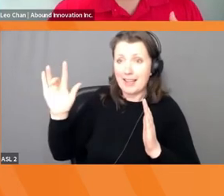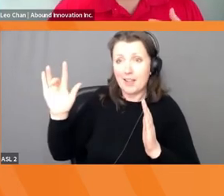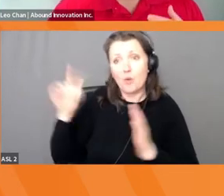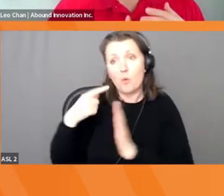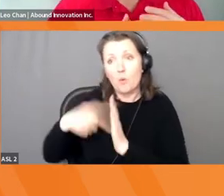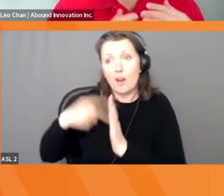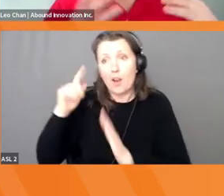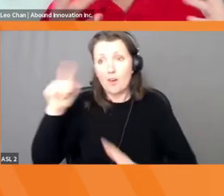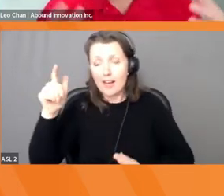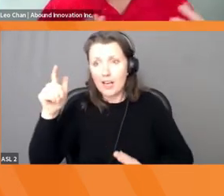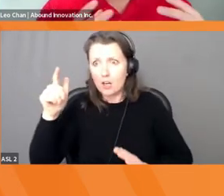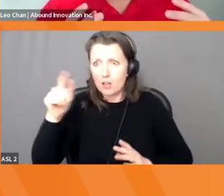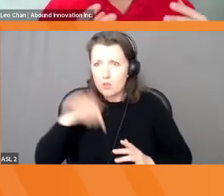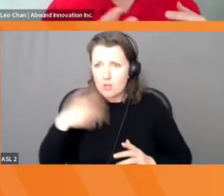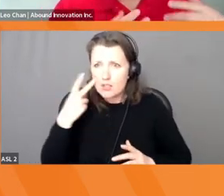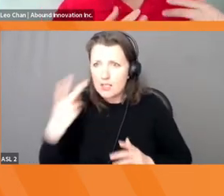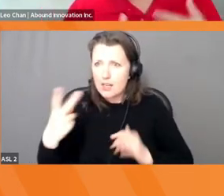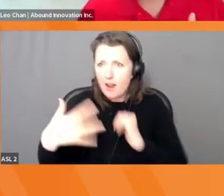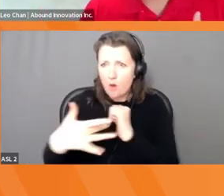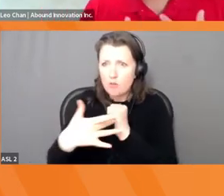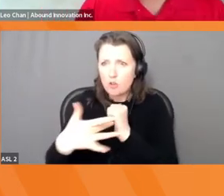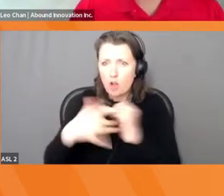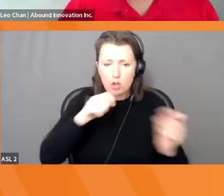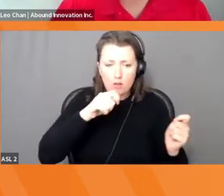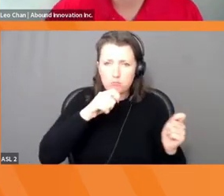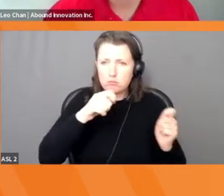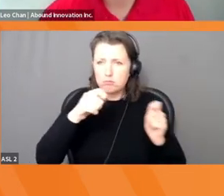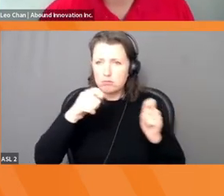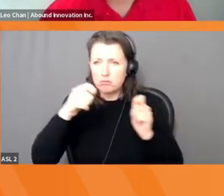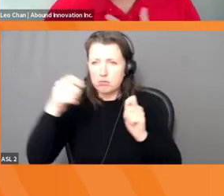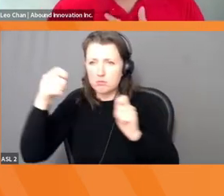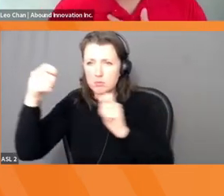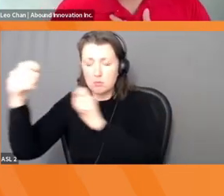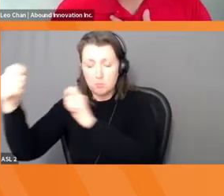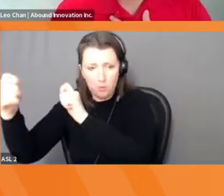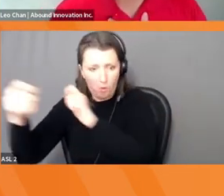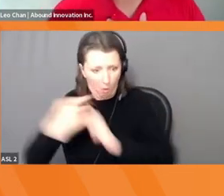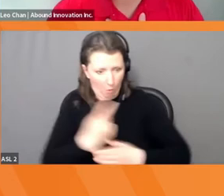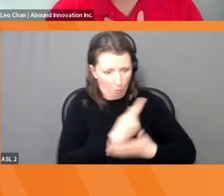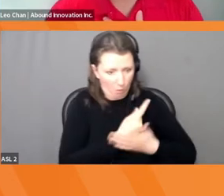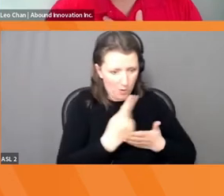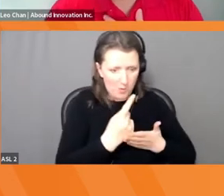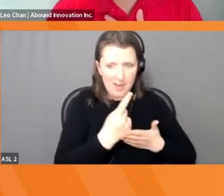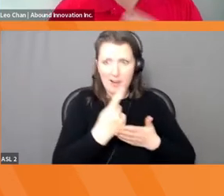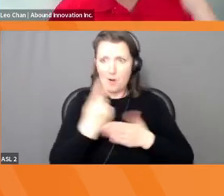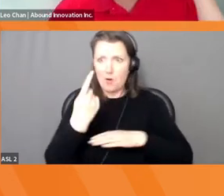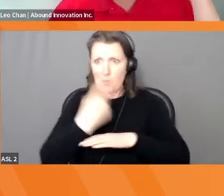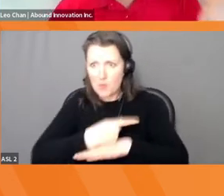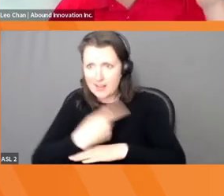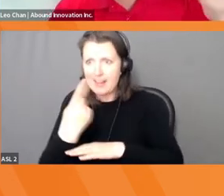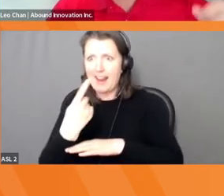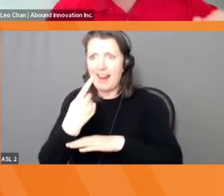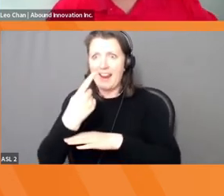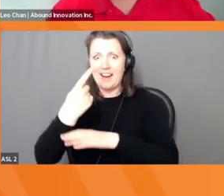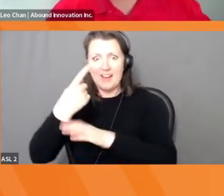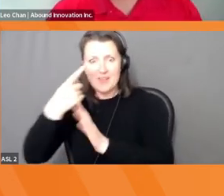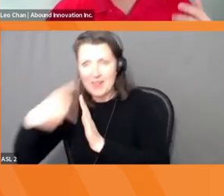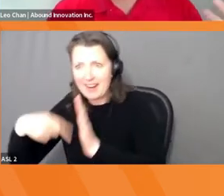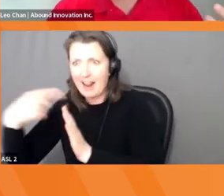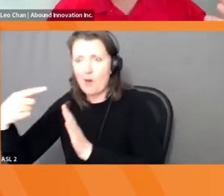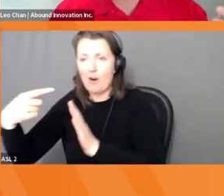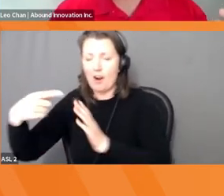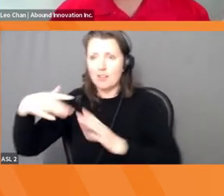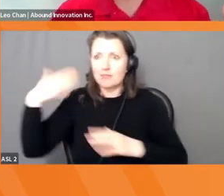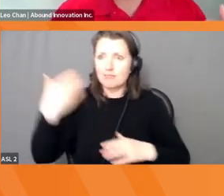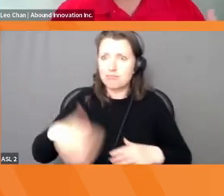technology changes customer expectations. I've become now somebody that expects things like this. And if I don't see it,